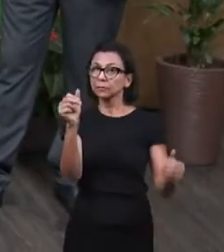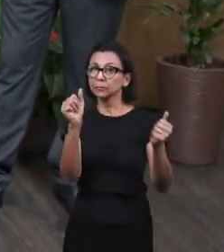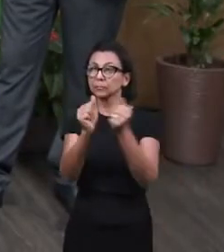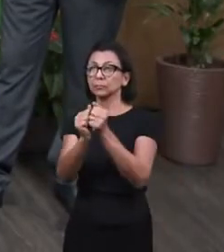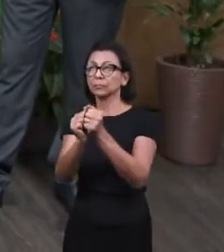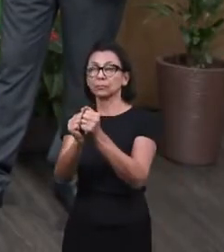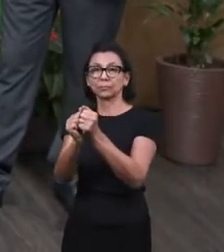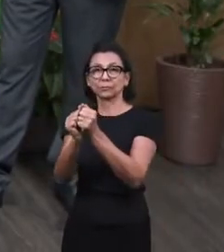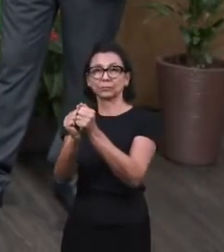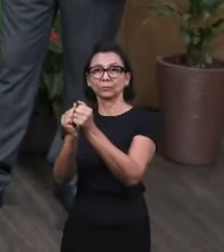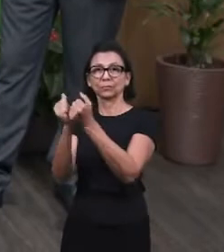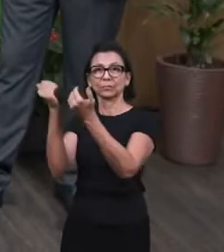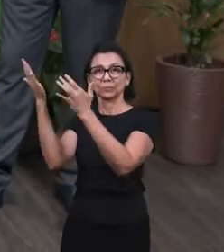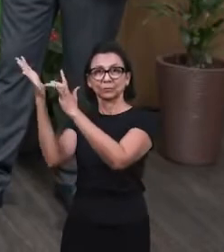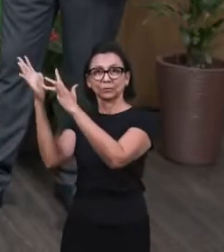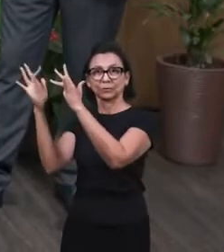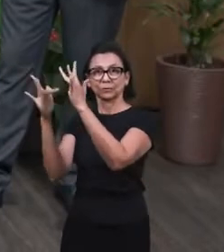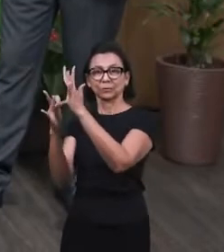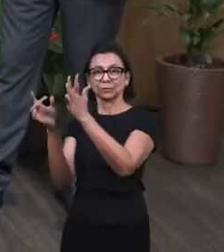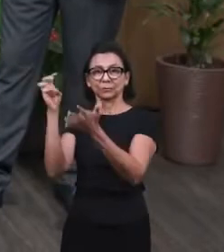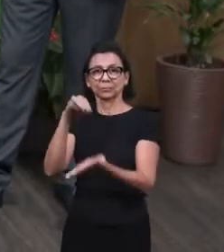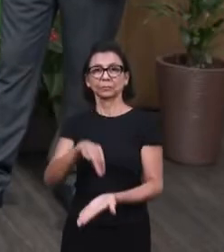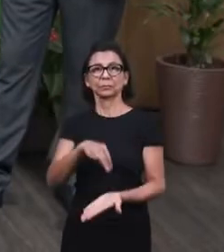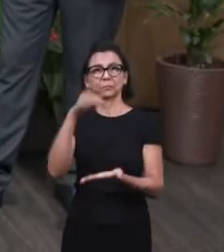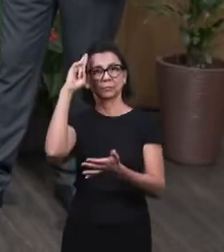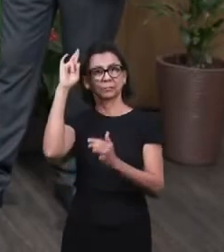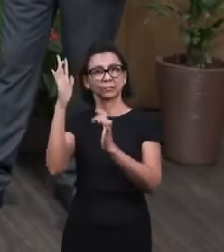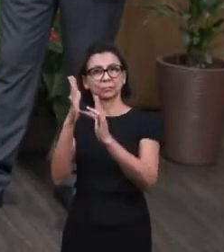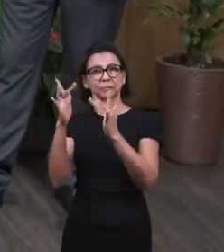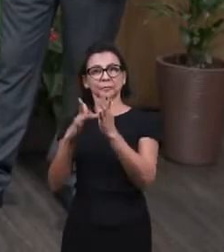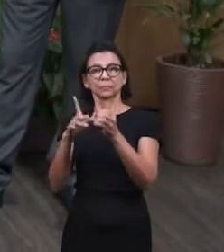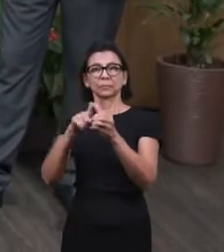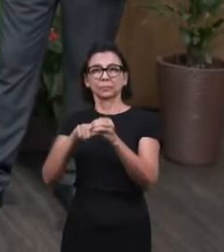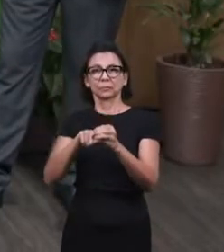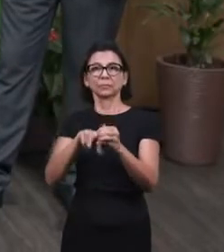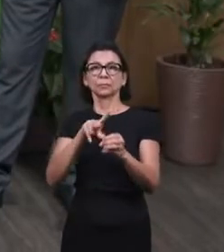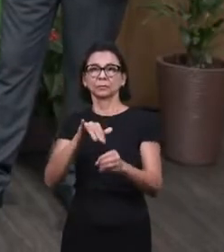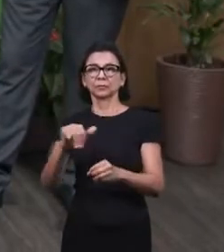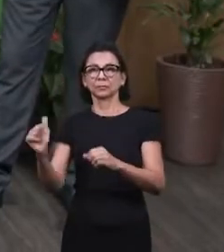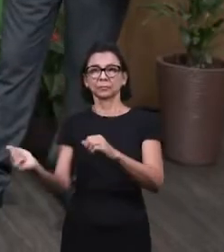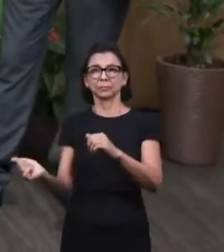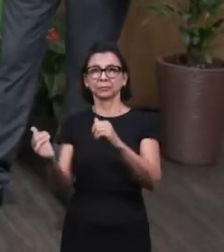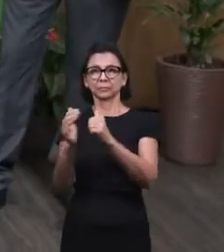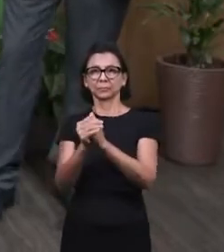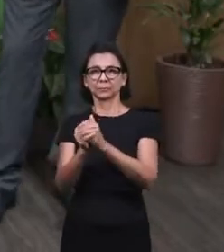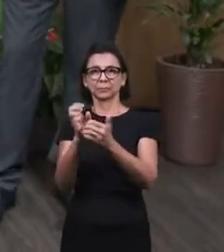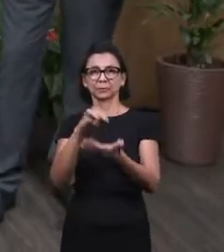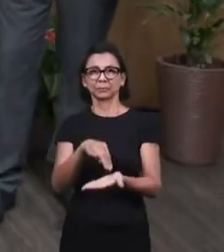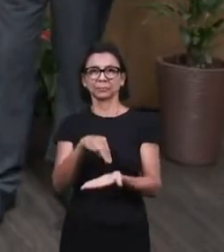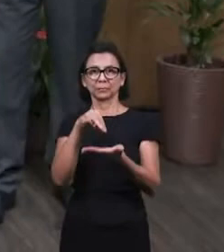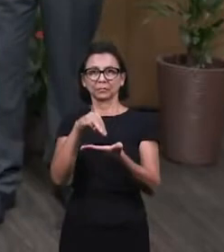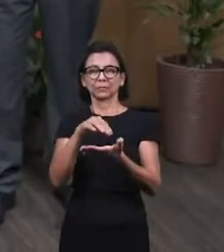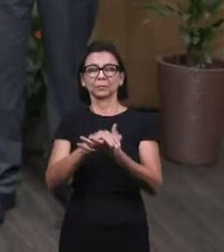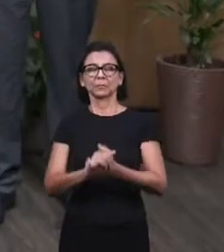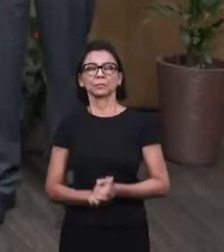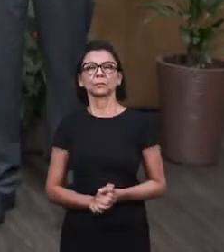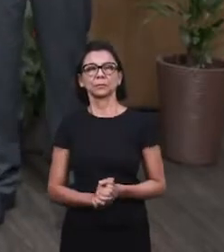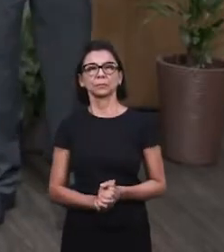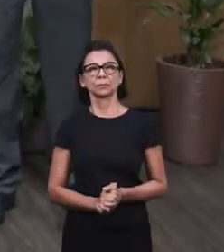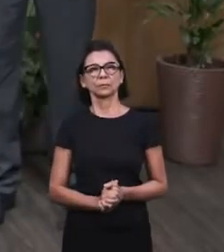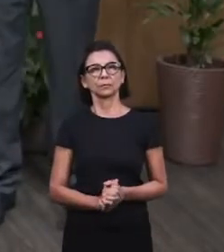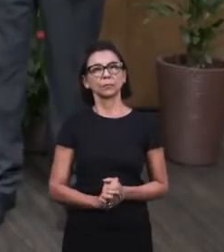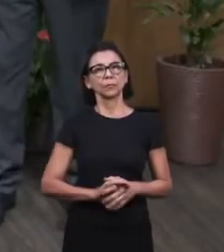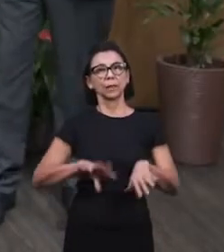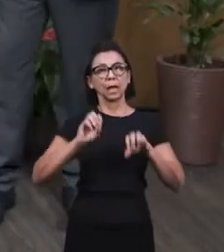Maranatha, the Lord Jesus will come, humanity. This segment Lessons